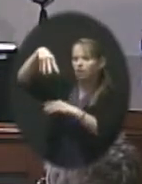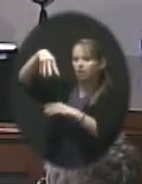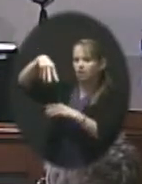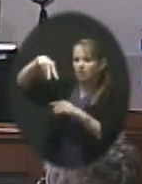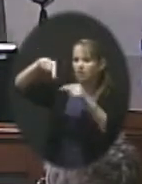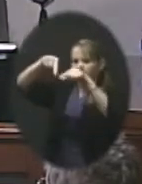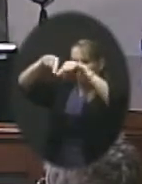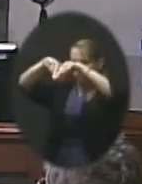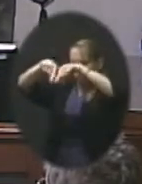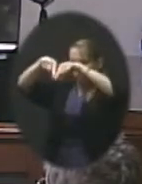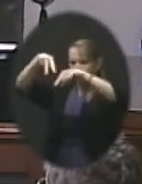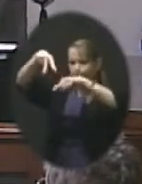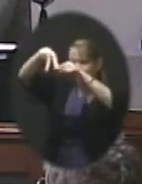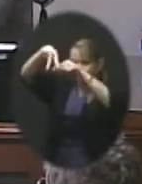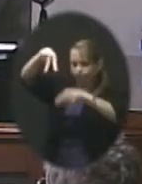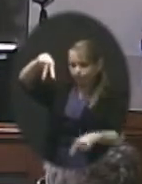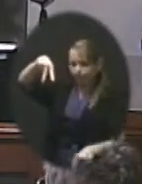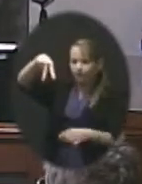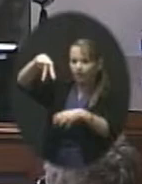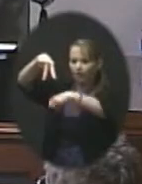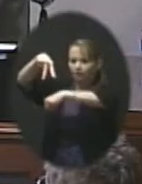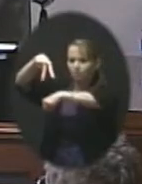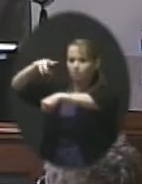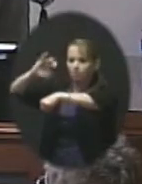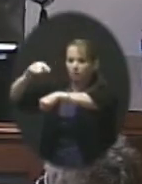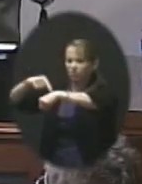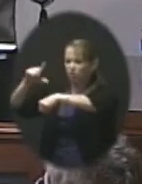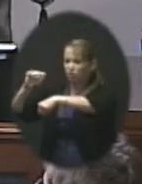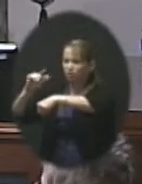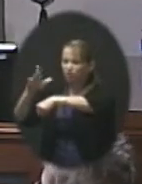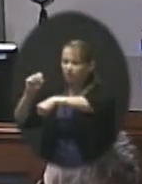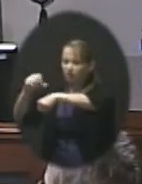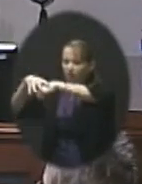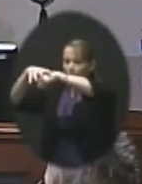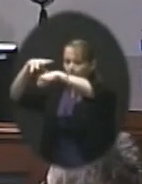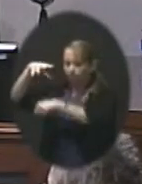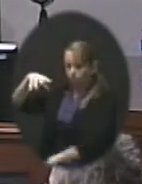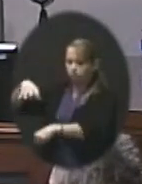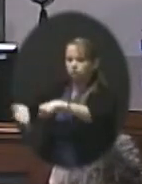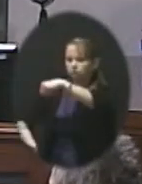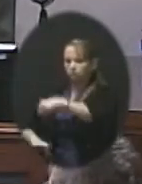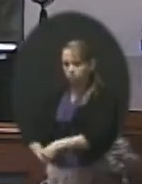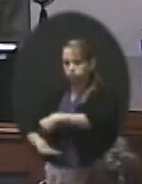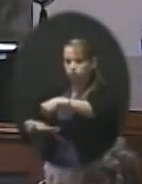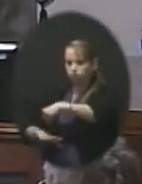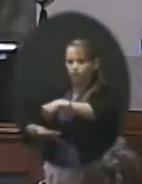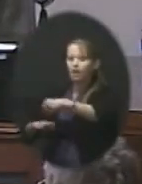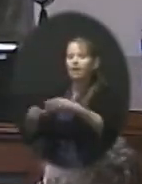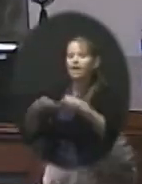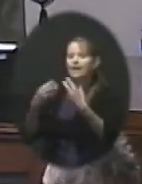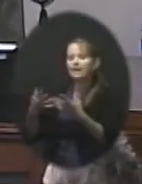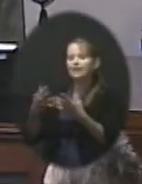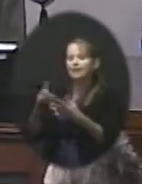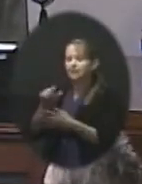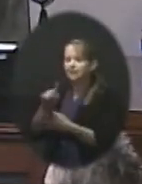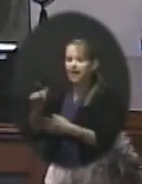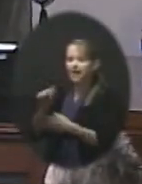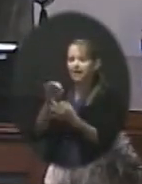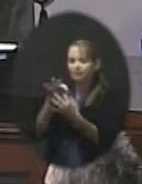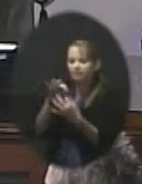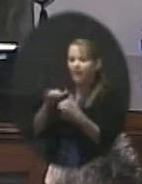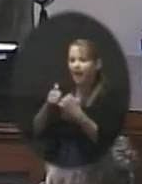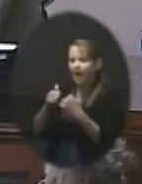ball. Down onto the ground, there's sensors in that ball. And it gives data and feedback on how compacted that surface is.